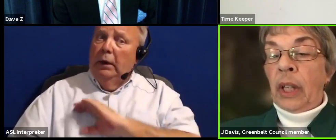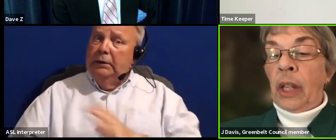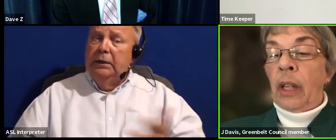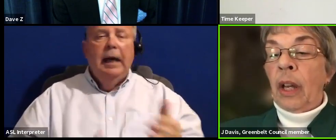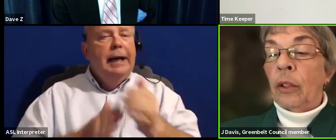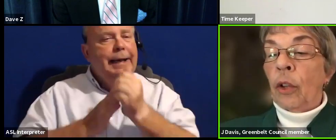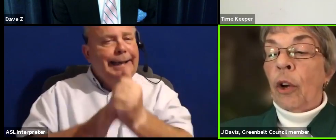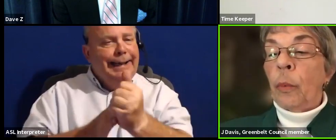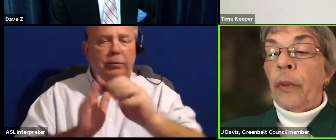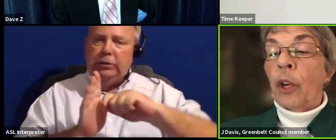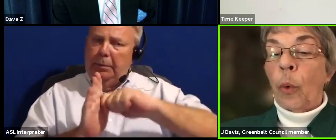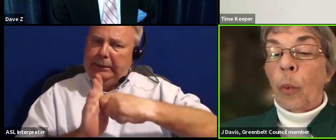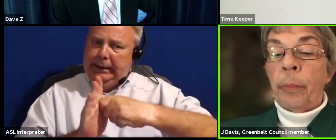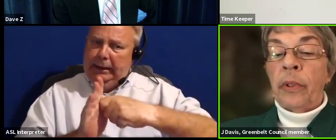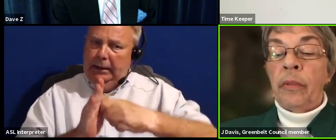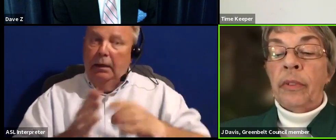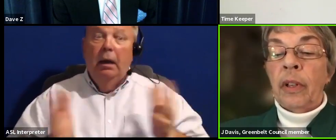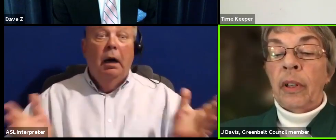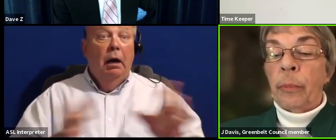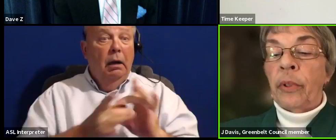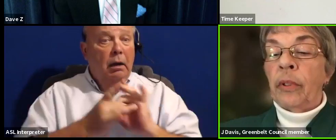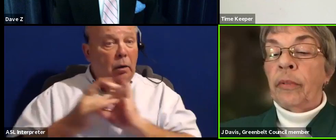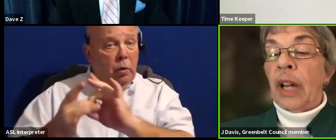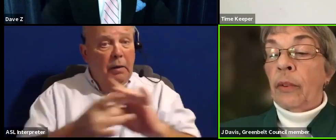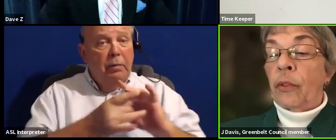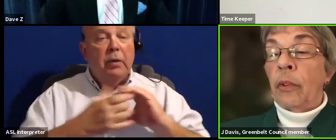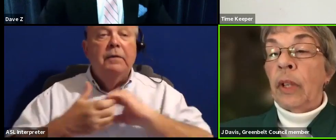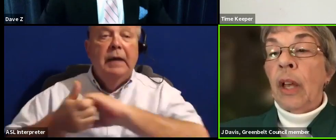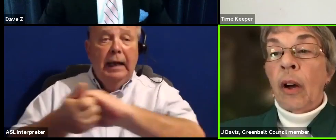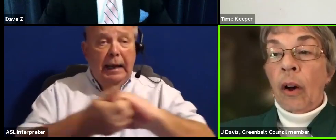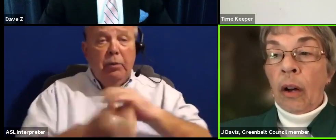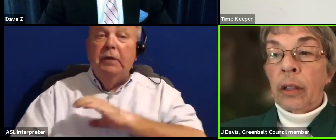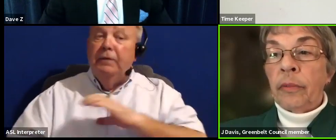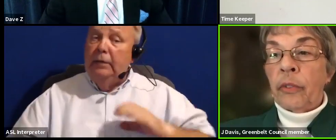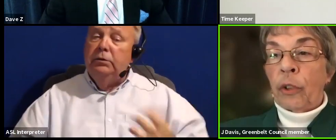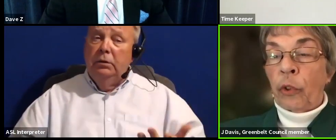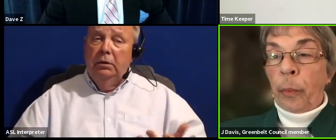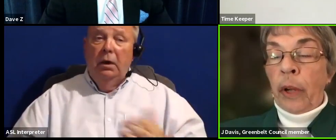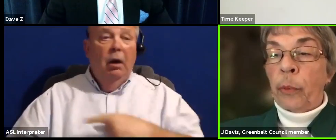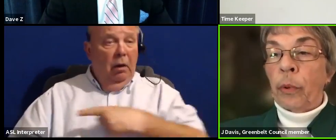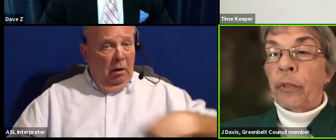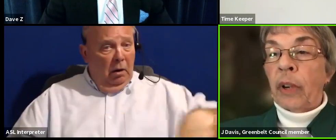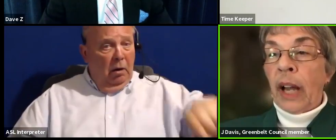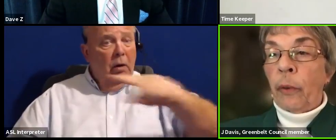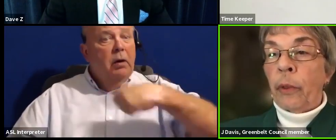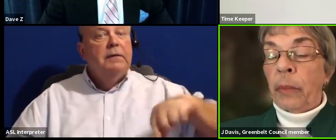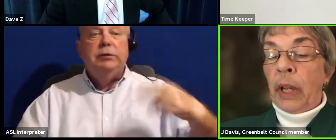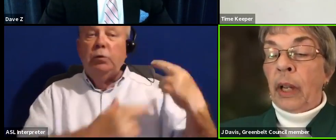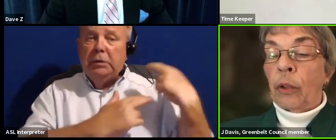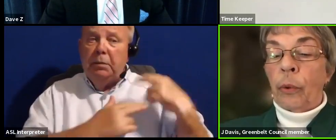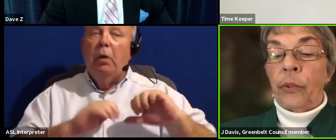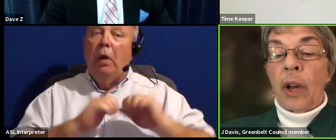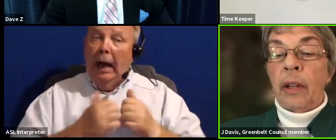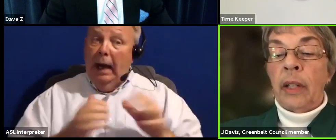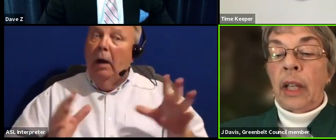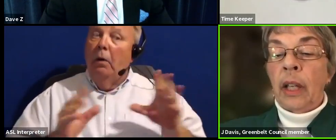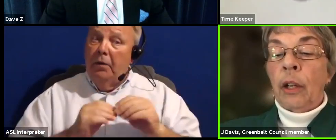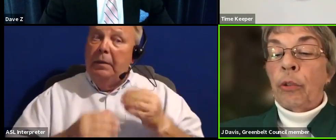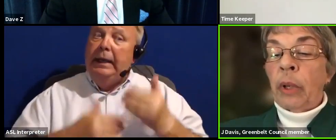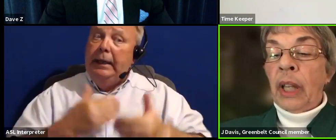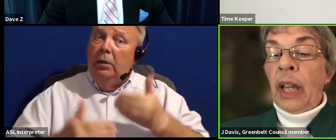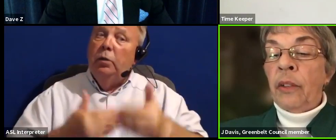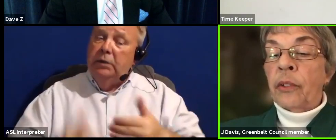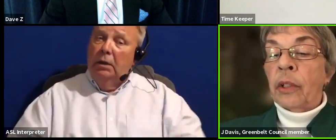is key along with a cooperative collaborative council. All of us are responsible for how the meeting goes on.